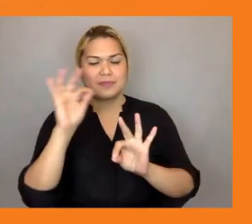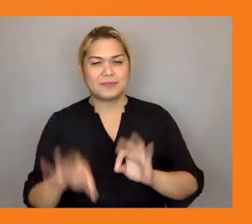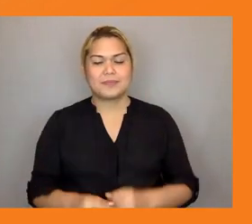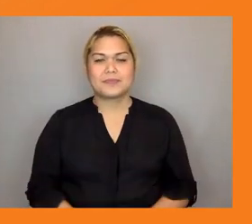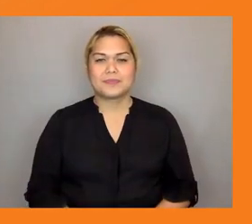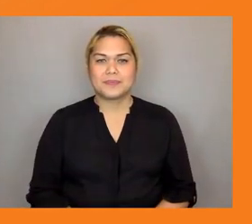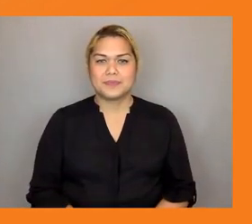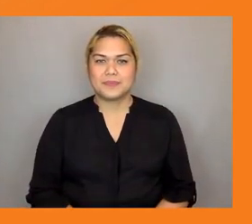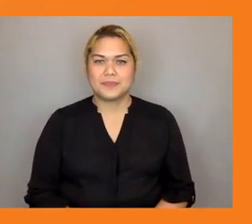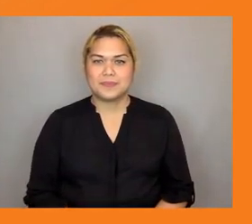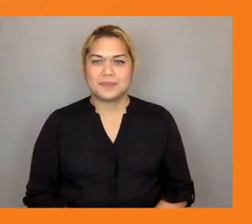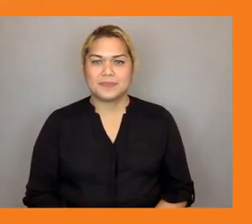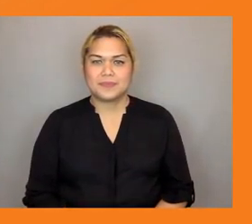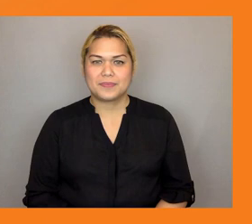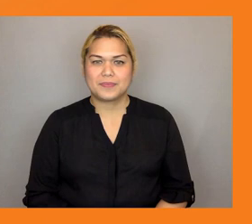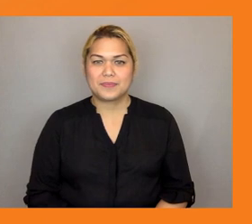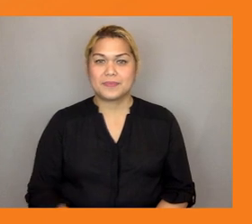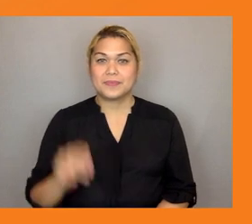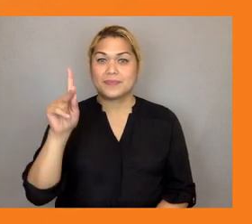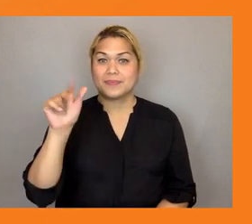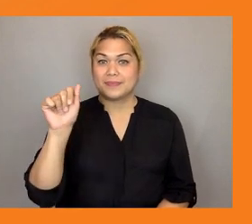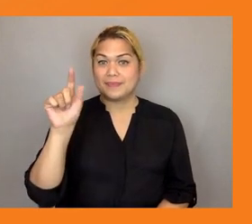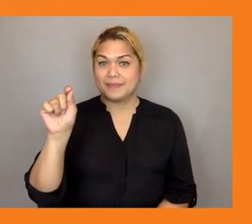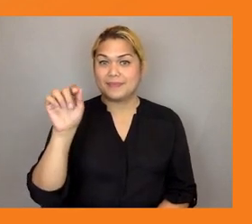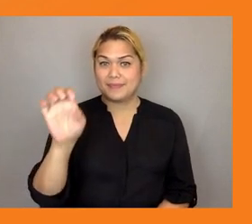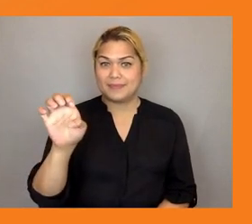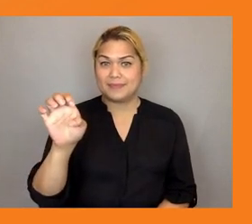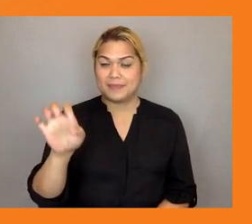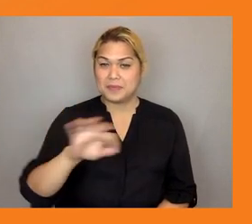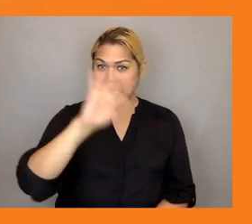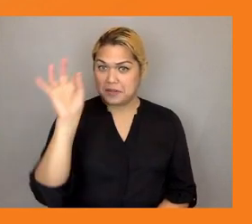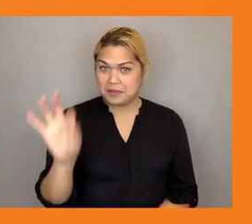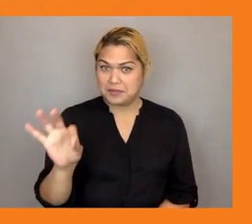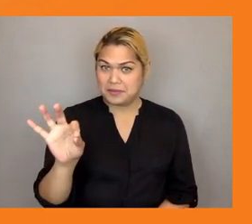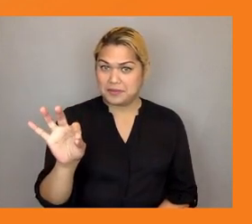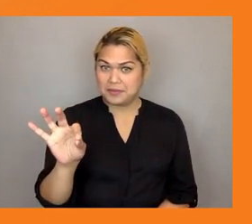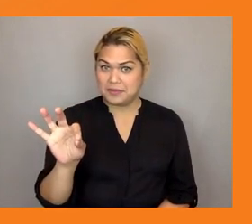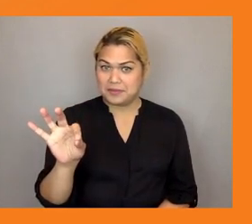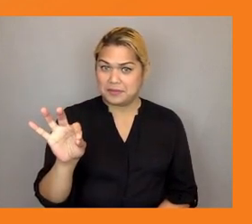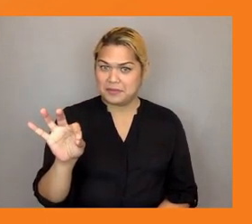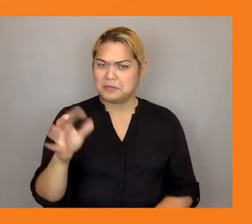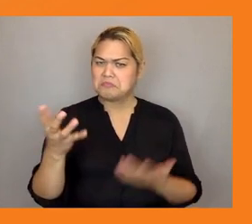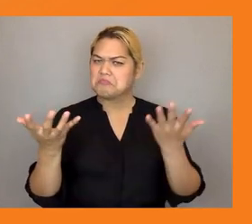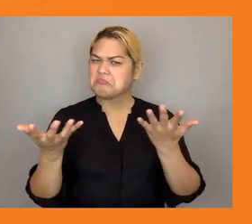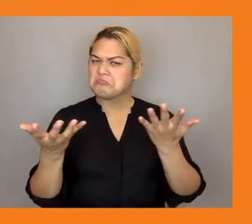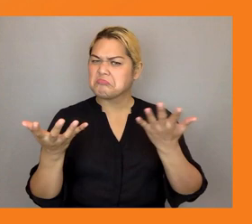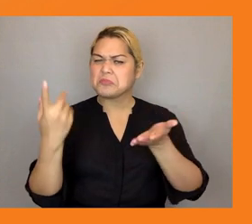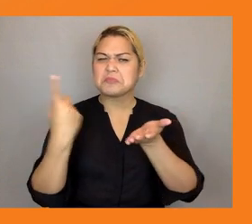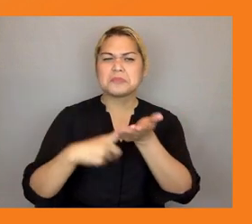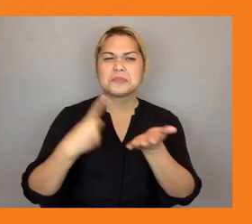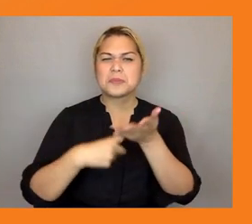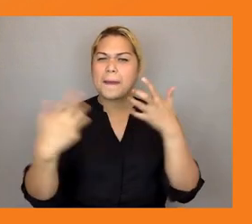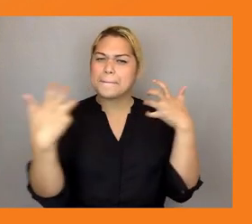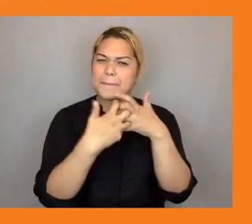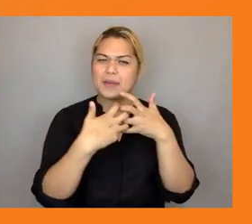a while ago we had a lot of discussion on what a just transition really is and i think there was a question here about what is